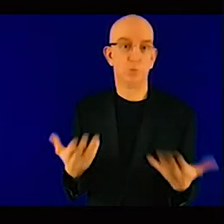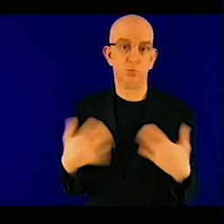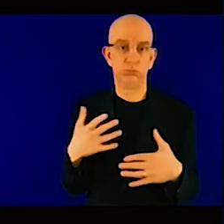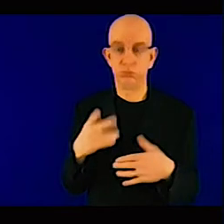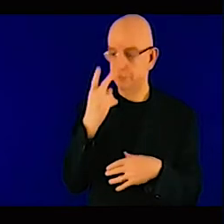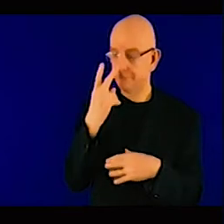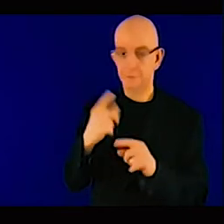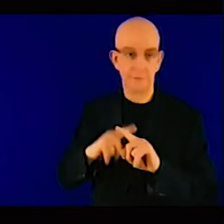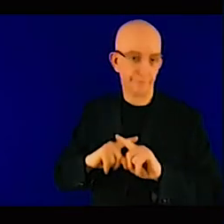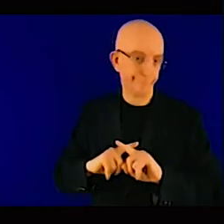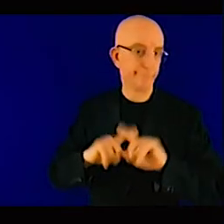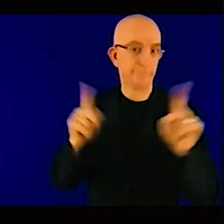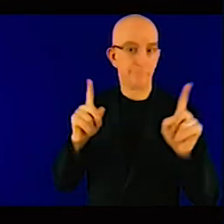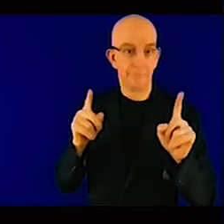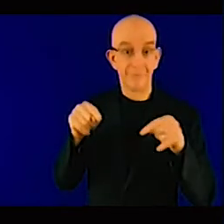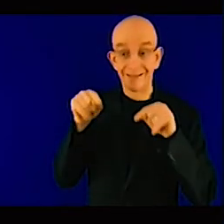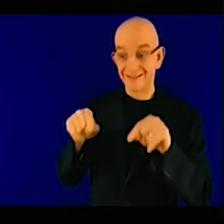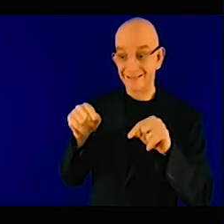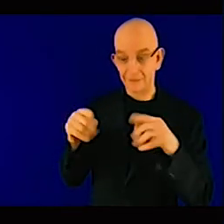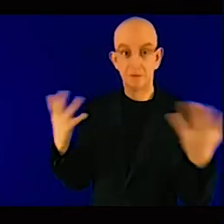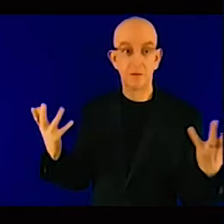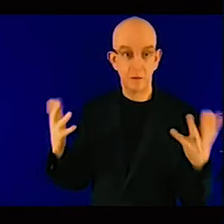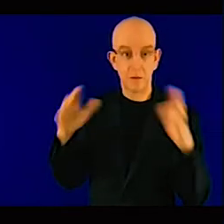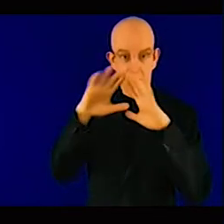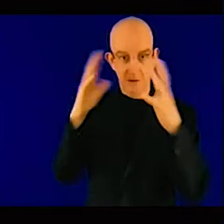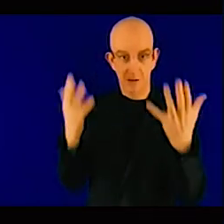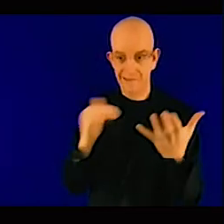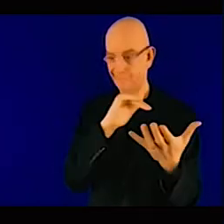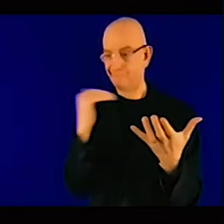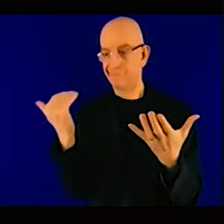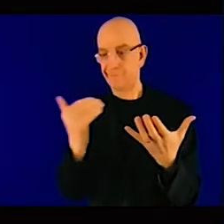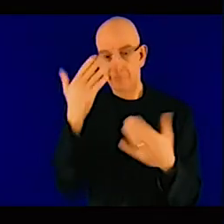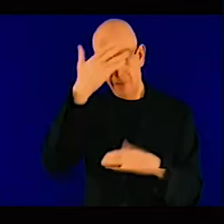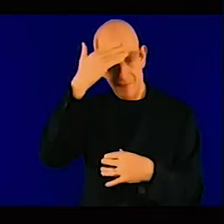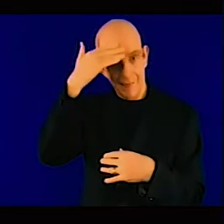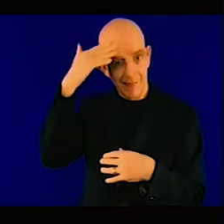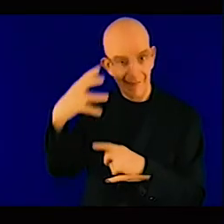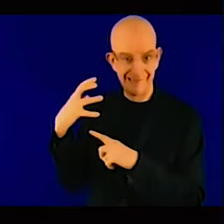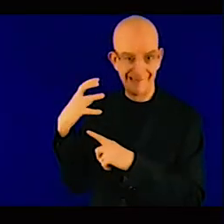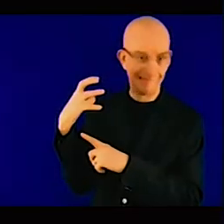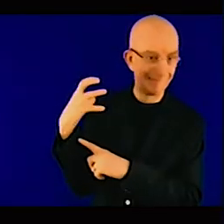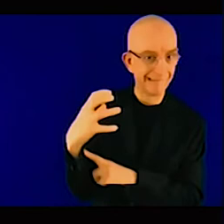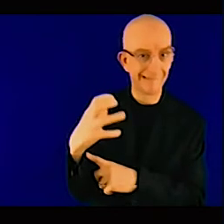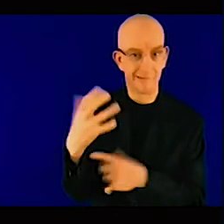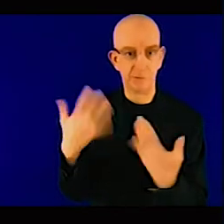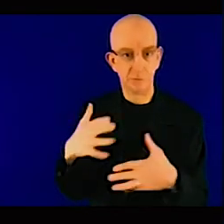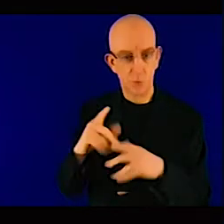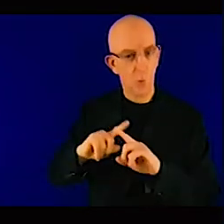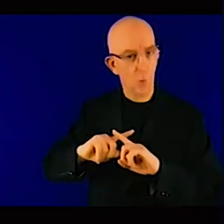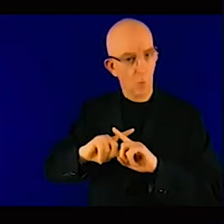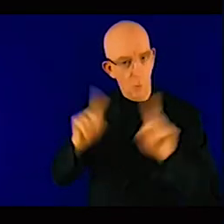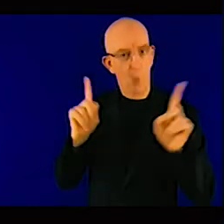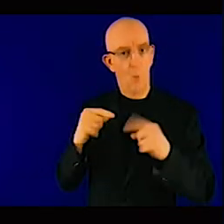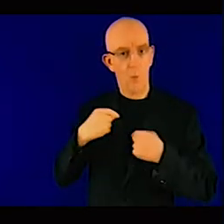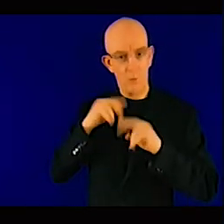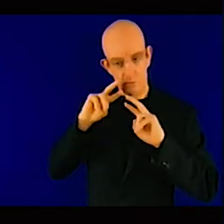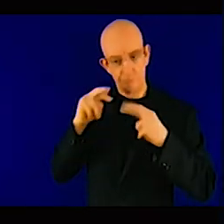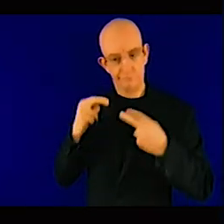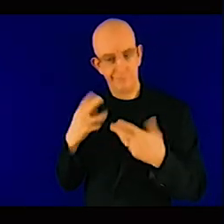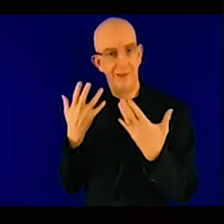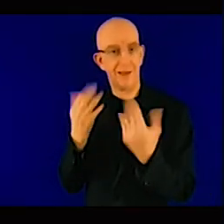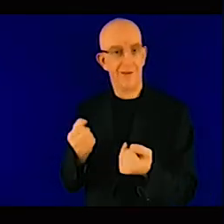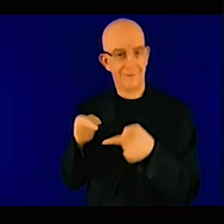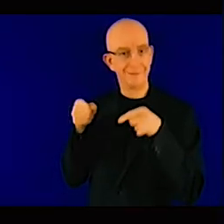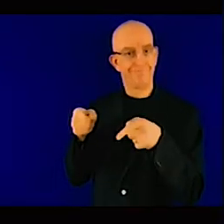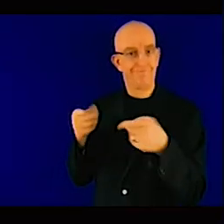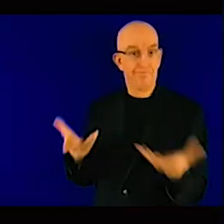and, uh, and great consequences because of that, uh, of that fact. If we take the agriculture sector, then